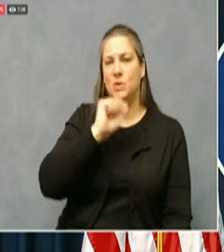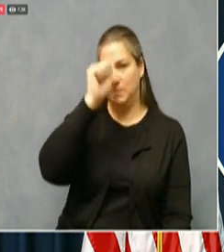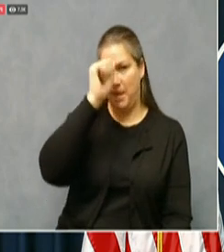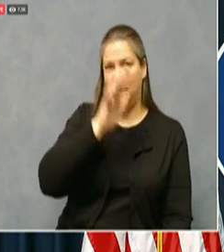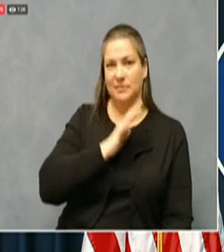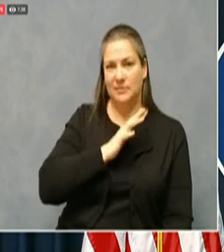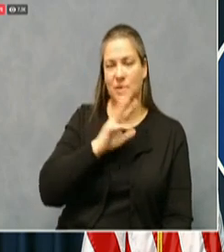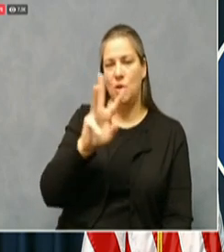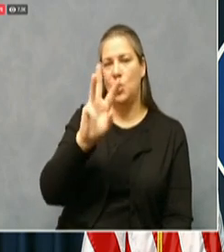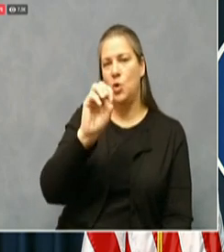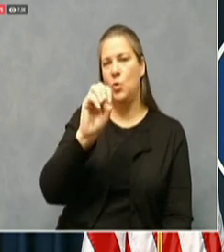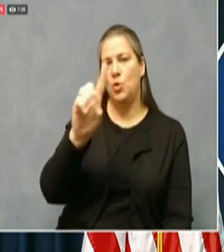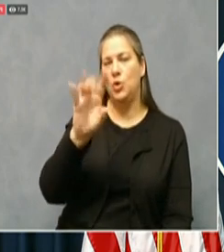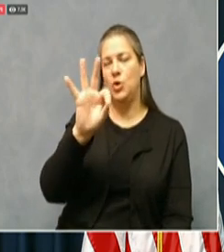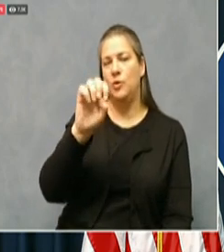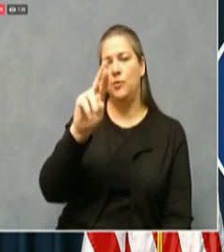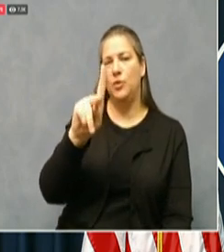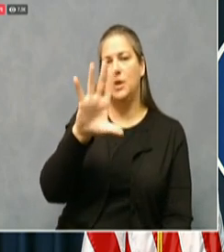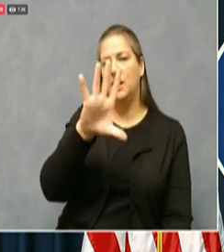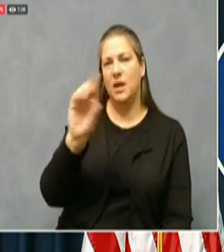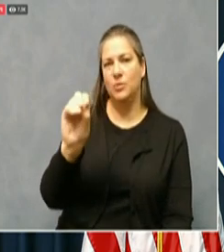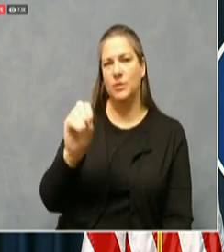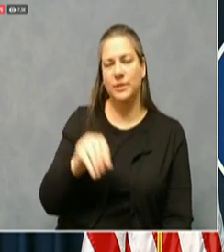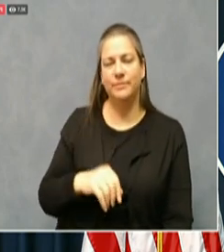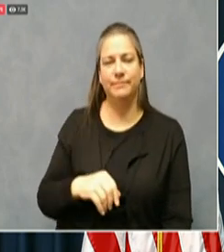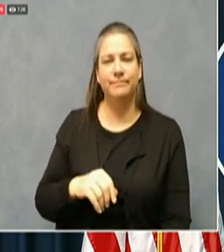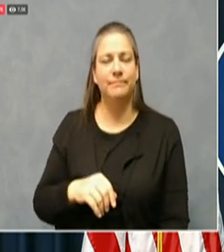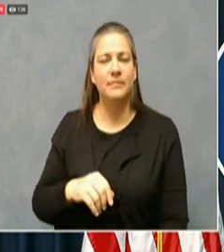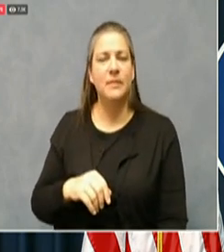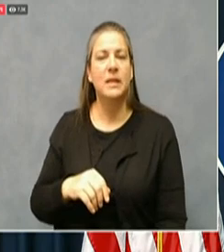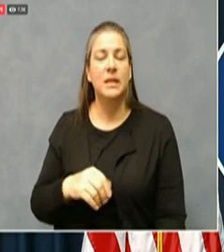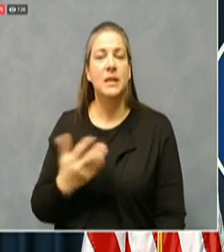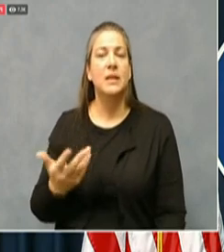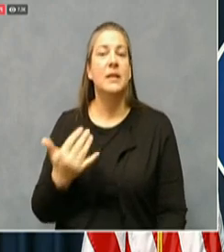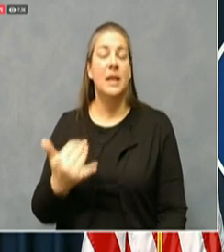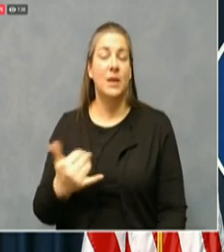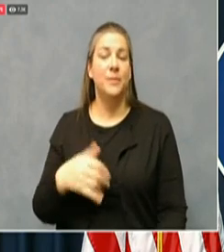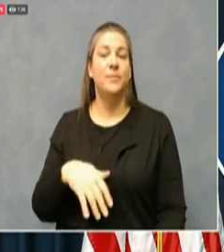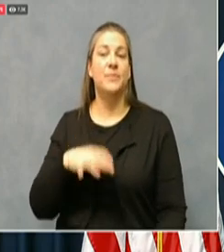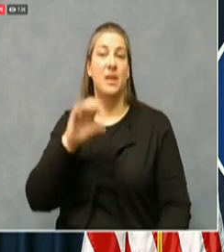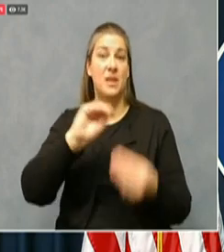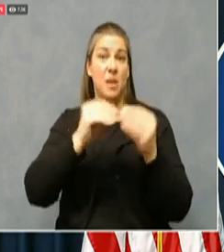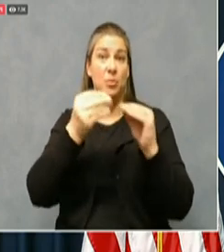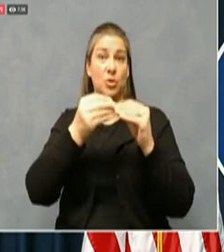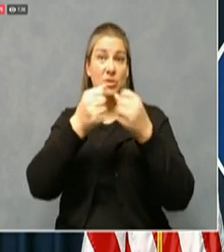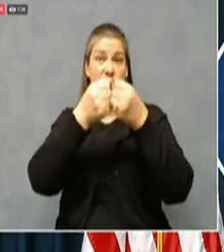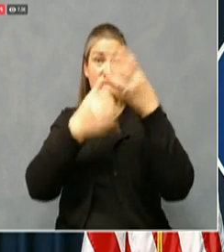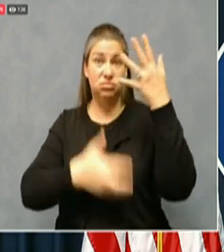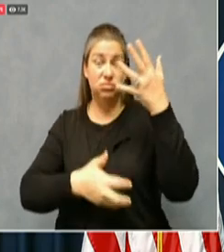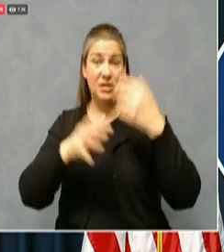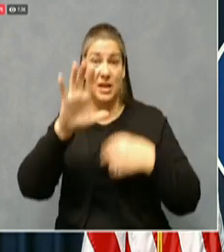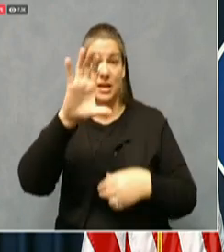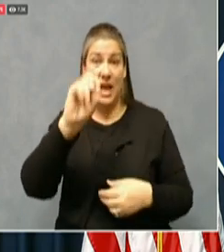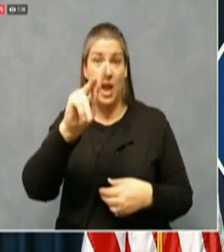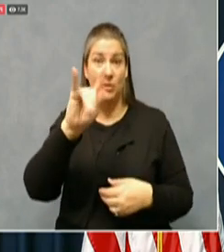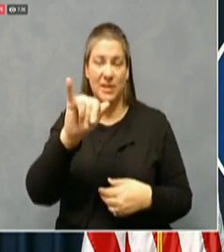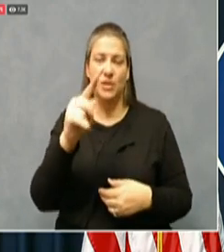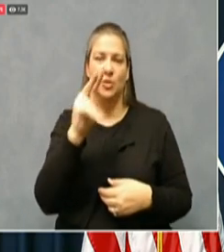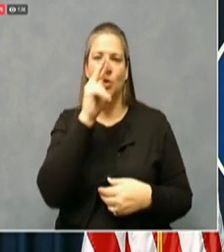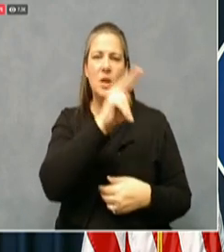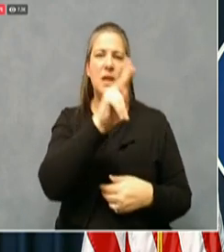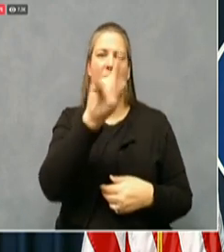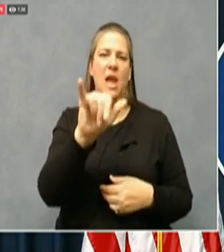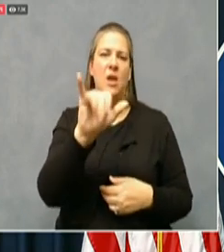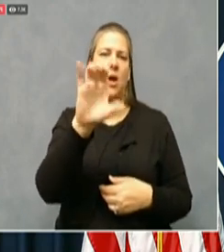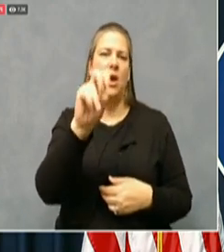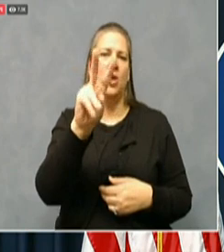County. New cases by county as always can be found at ky covid 19 dot ky